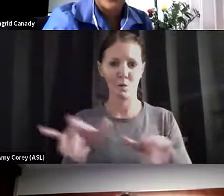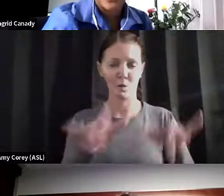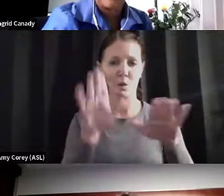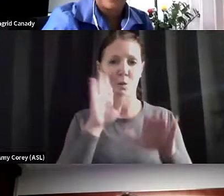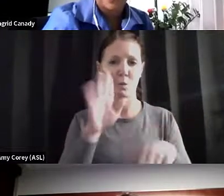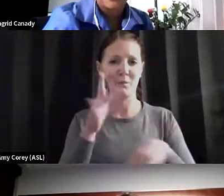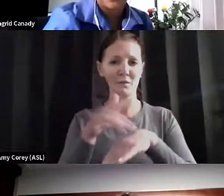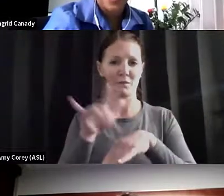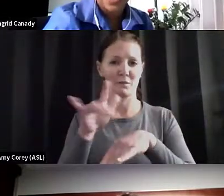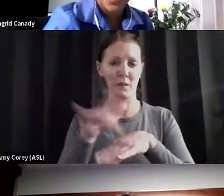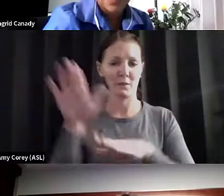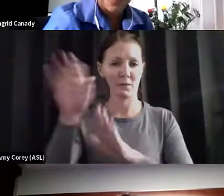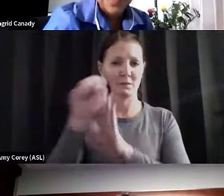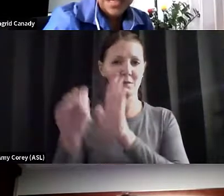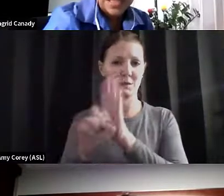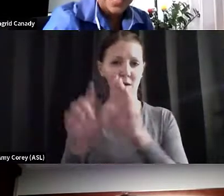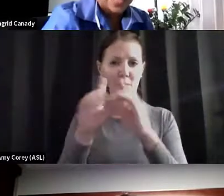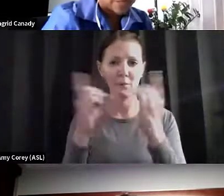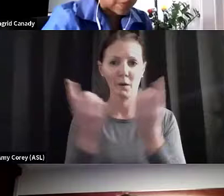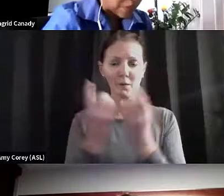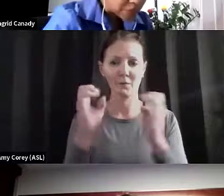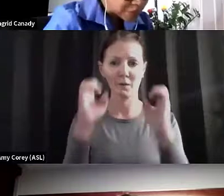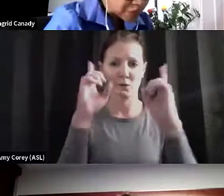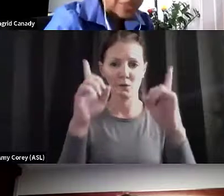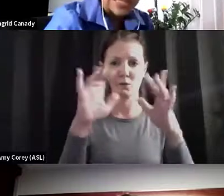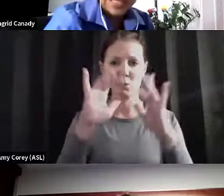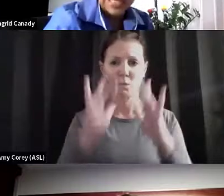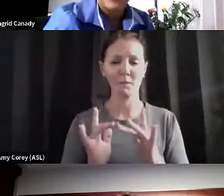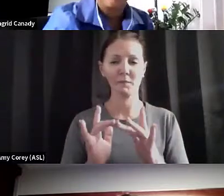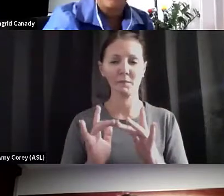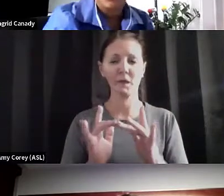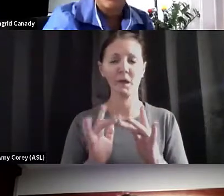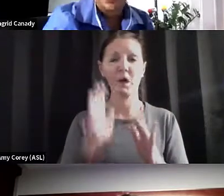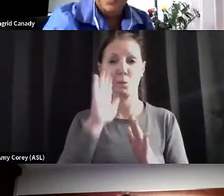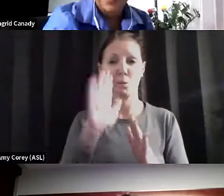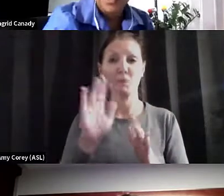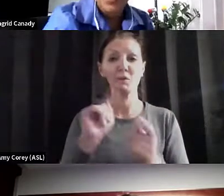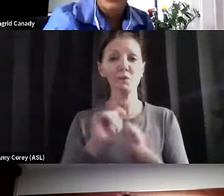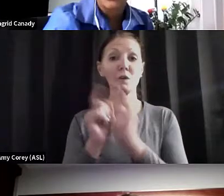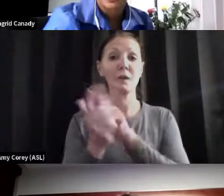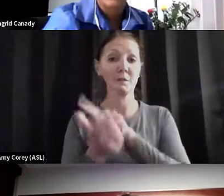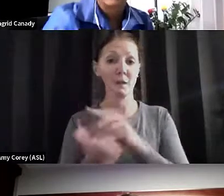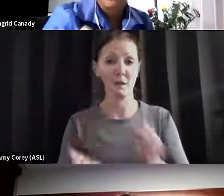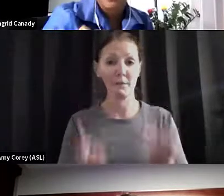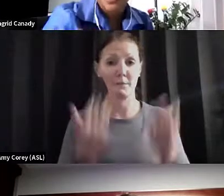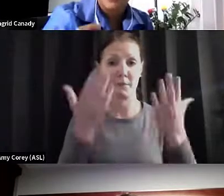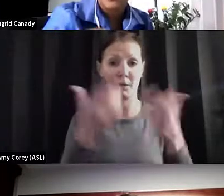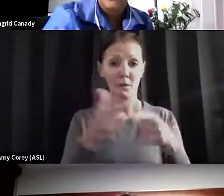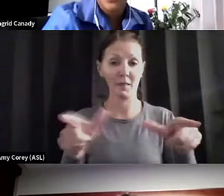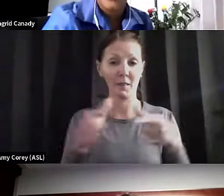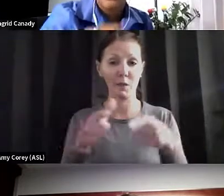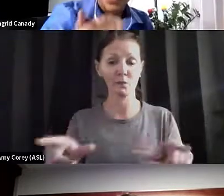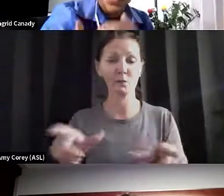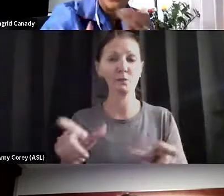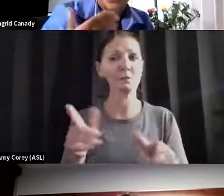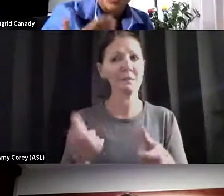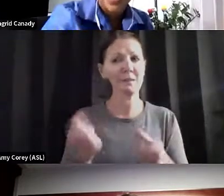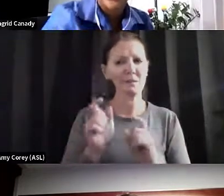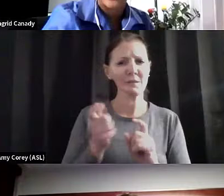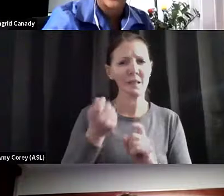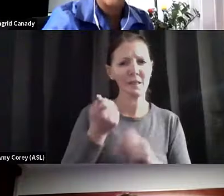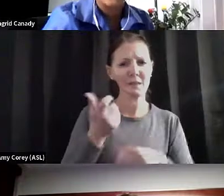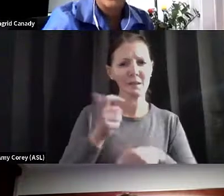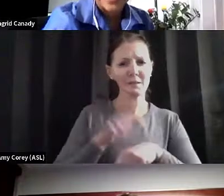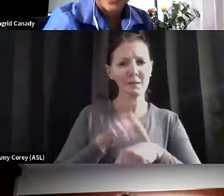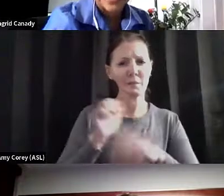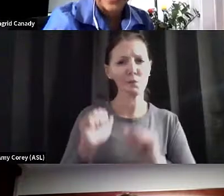available in the State Department of Education website. It's going to be translated in multiple languages. So we do ask to give us a little bit of time so that we can go through